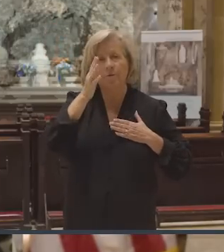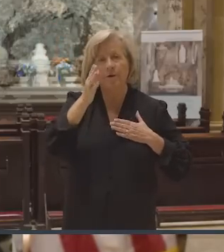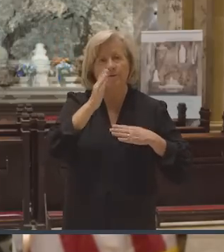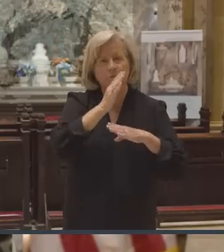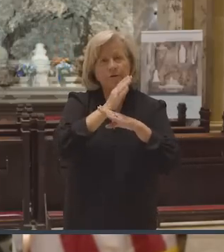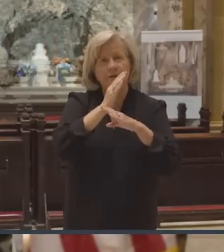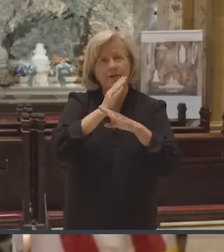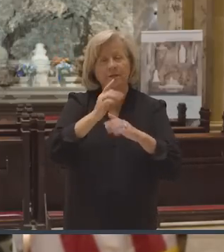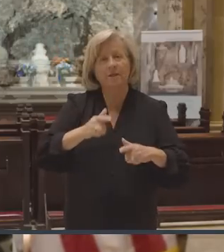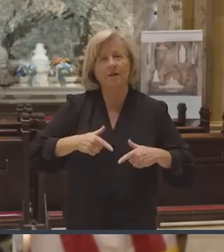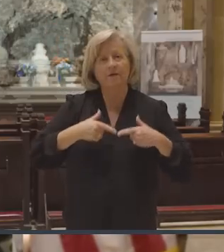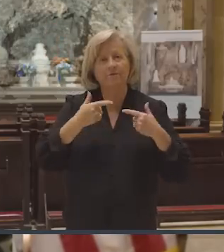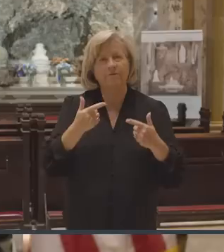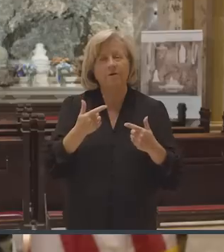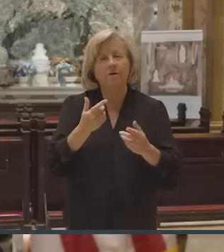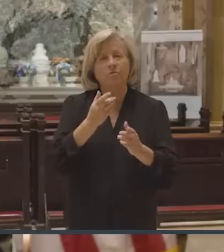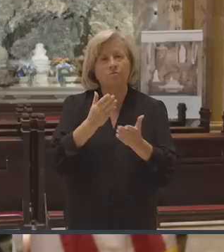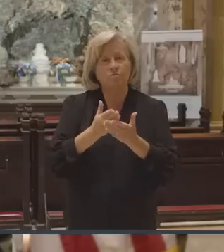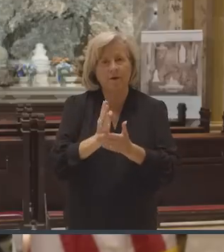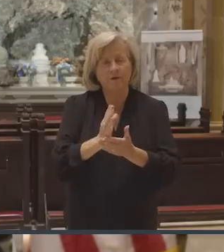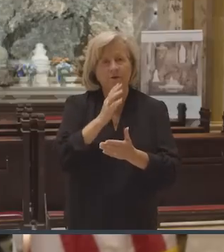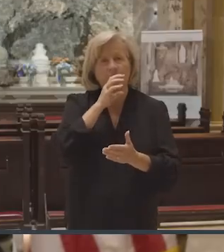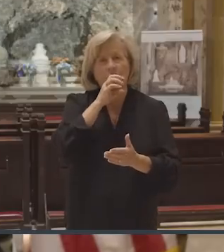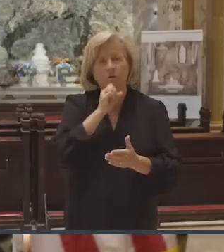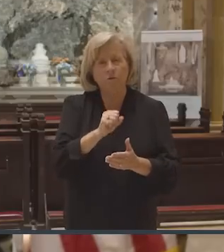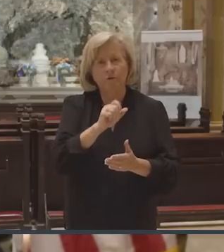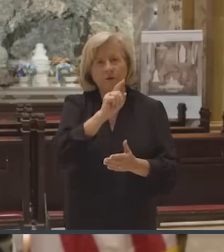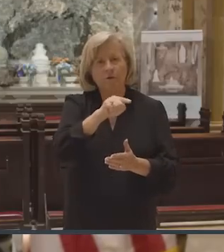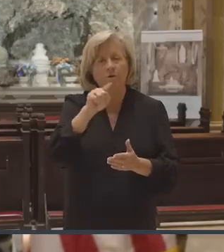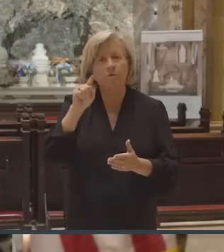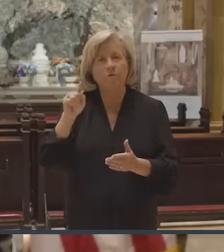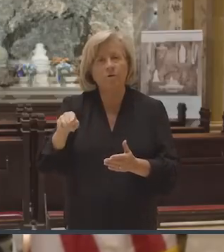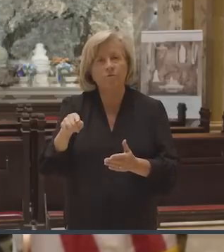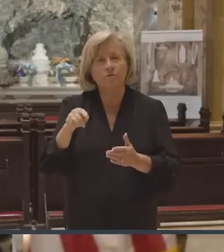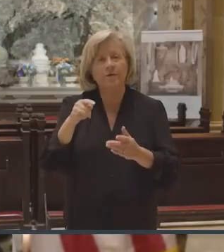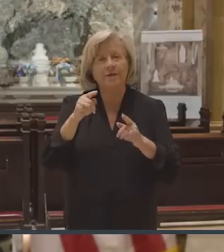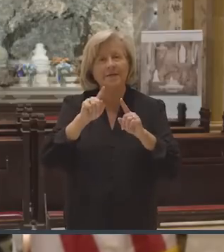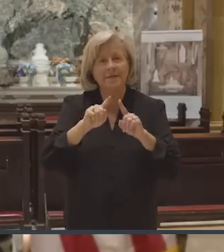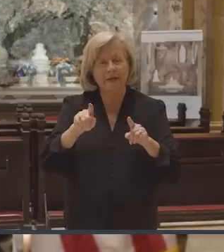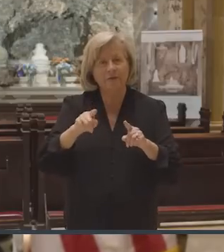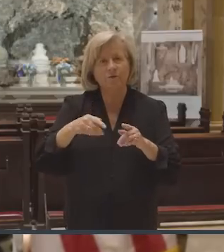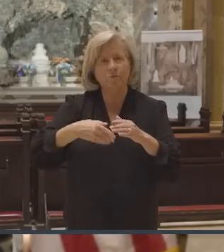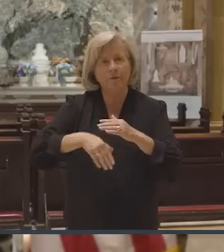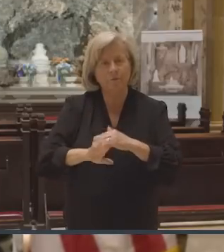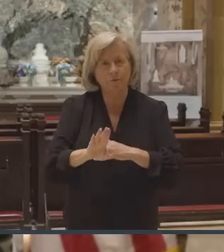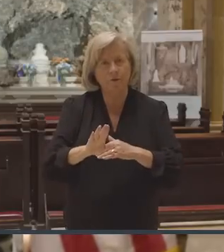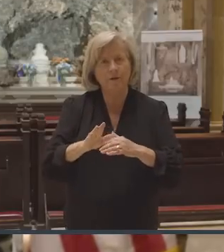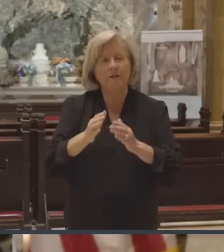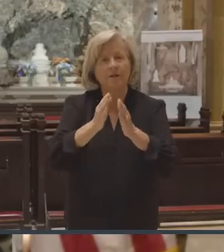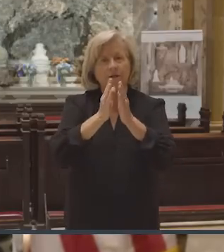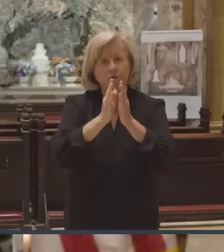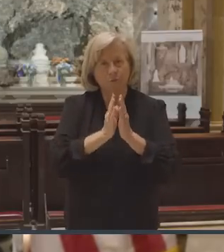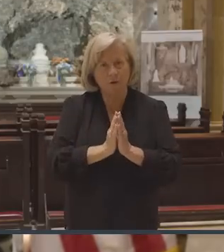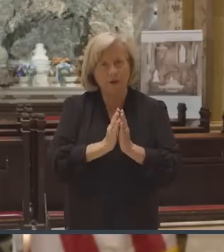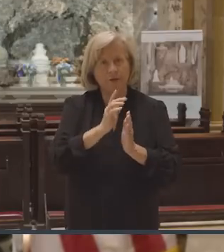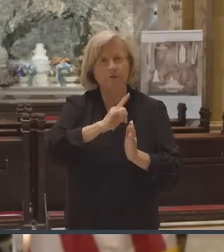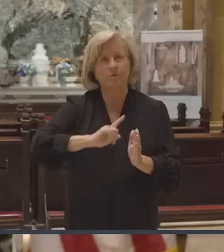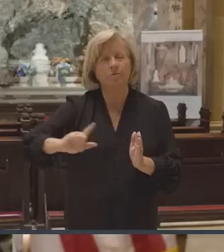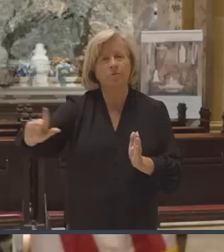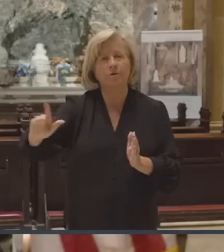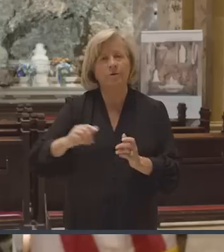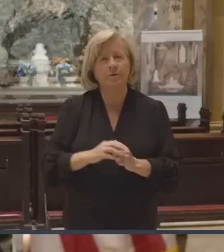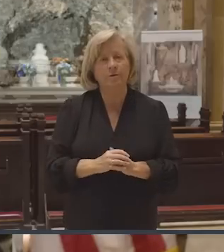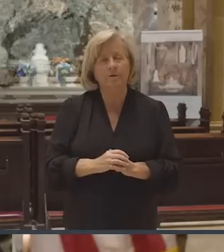life and rights of all people, including those yet to be born. Let us pray to the Lord. Lord, hear our